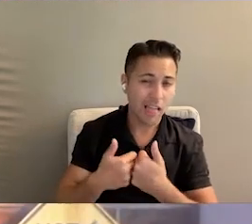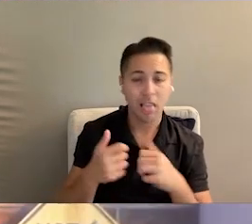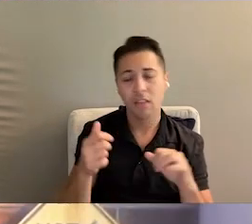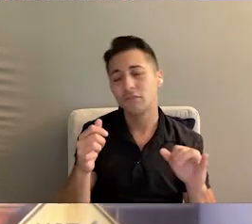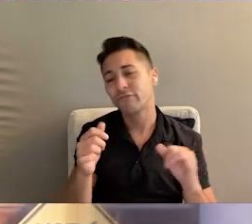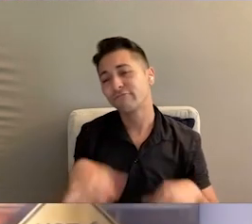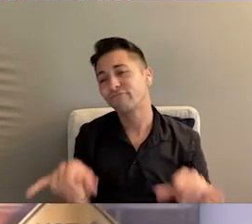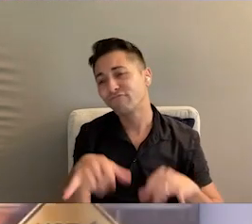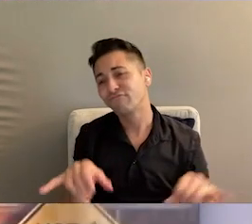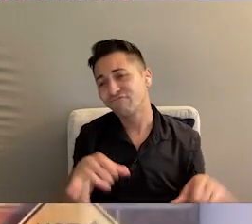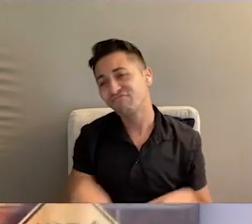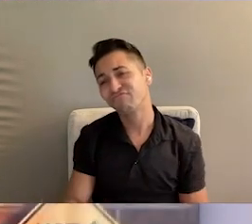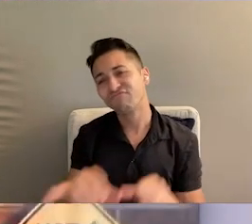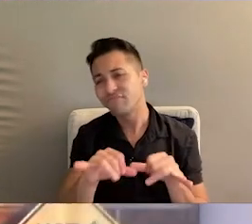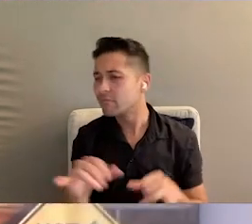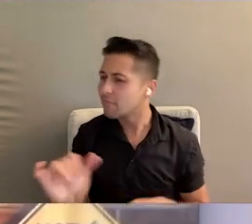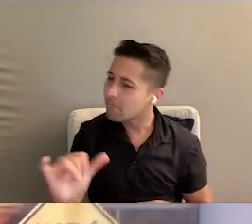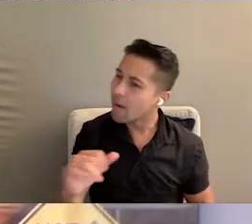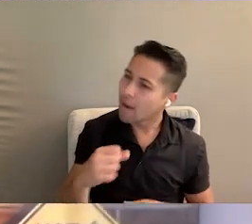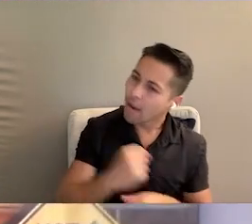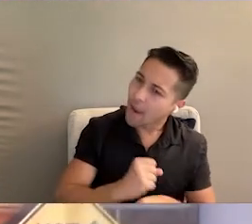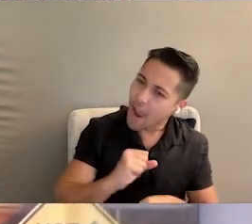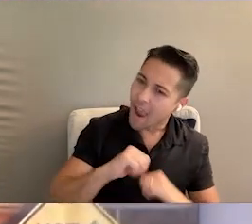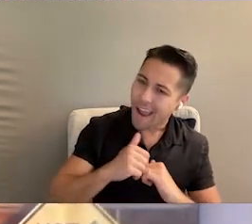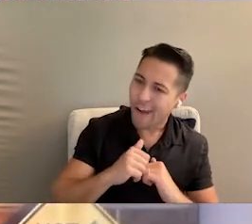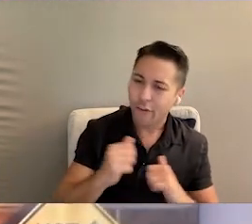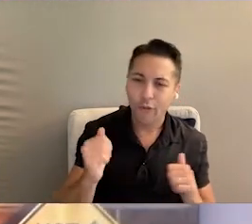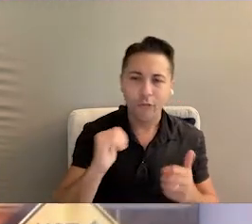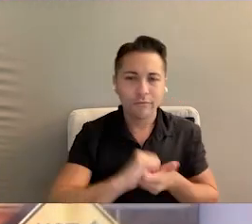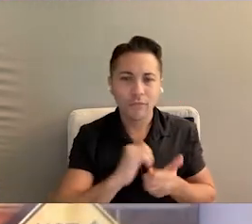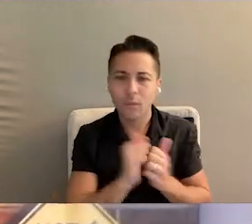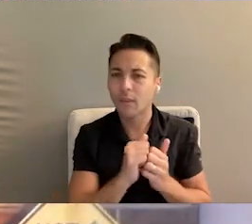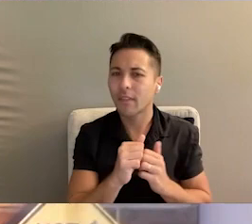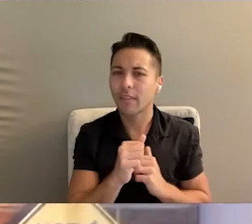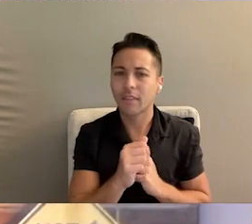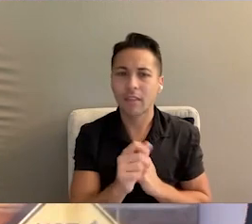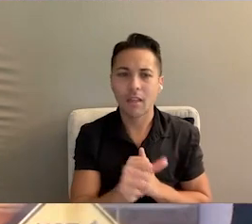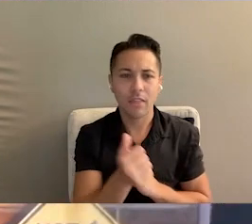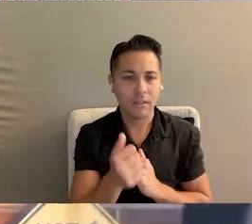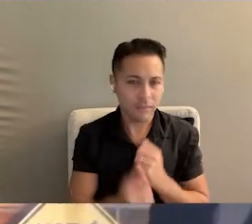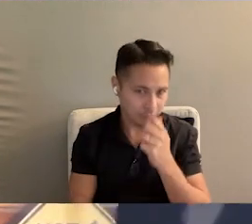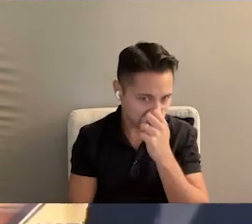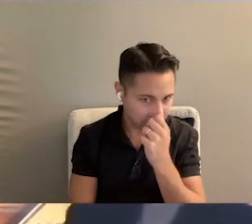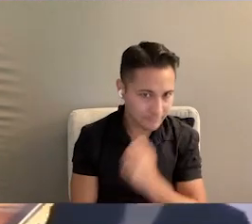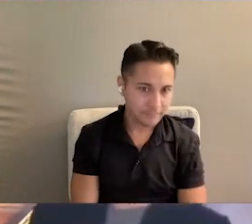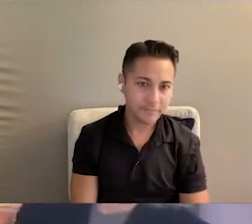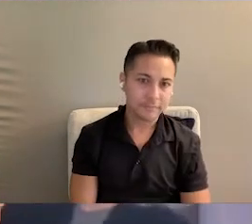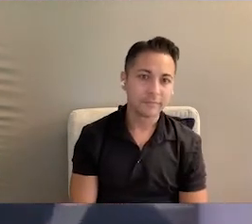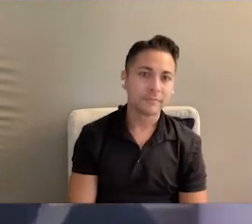challenge the status quo. And by working with partners and others, I'm so appreciative of you both. Thank you.